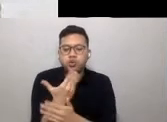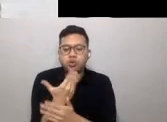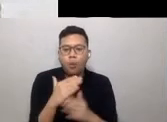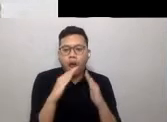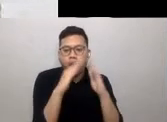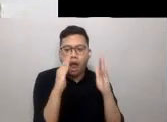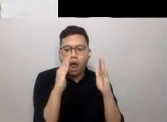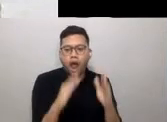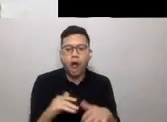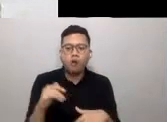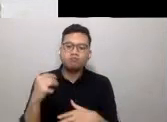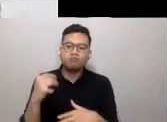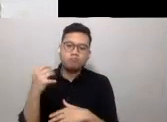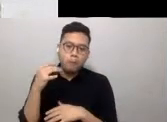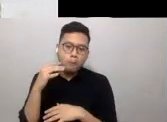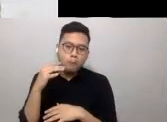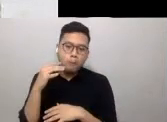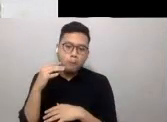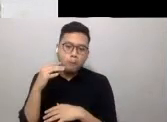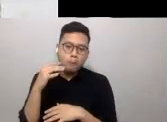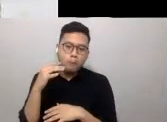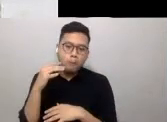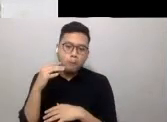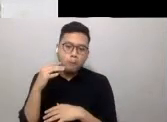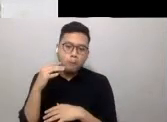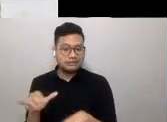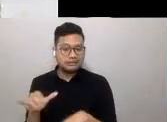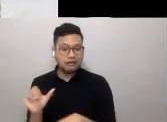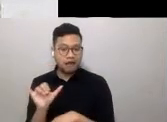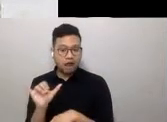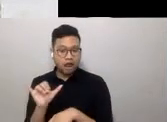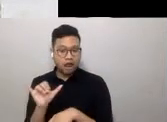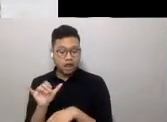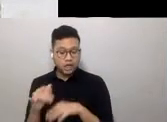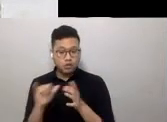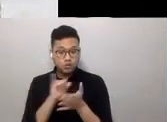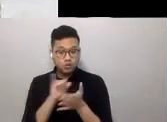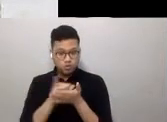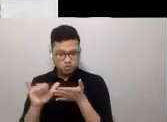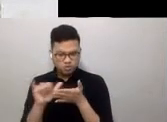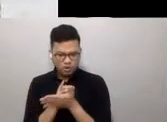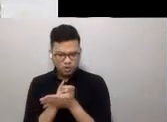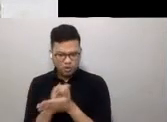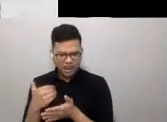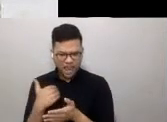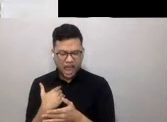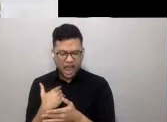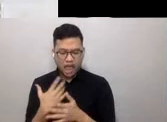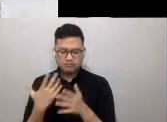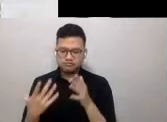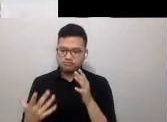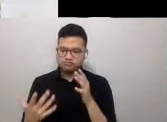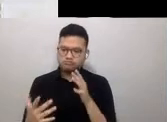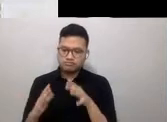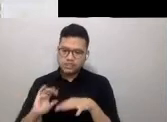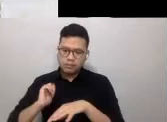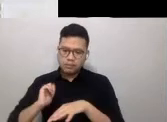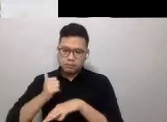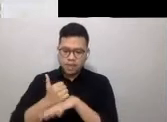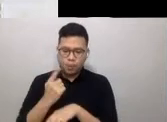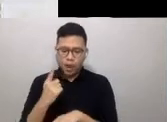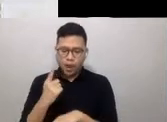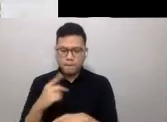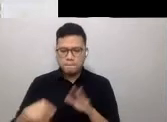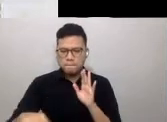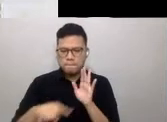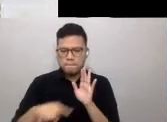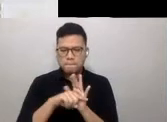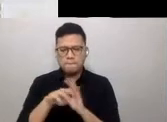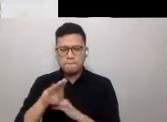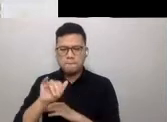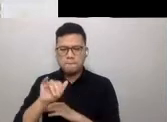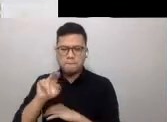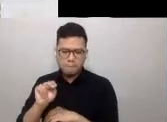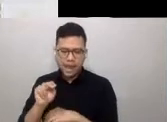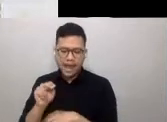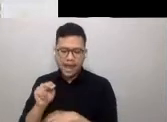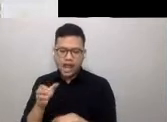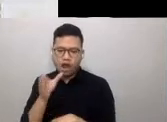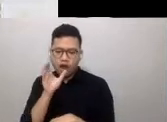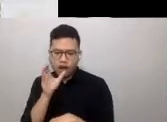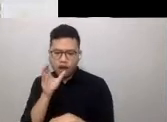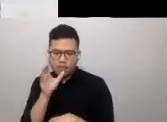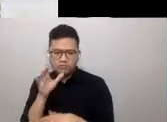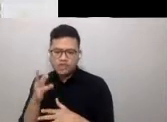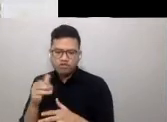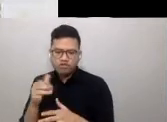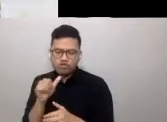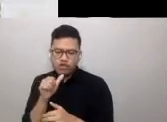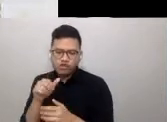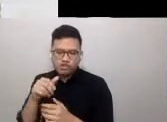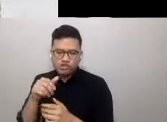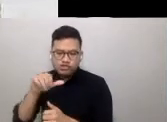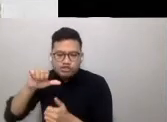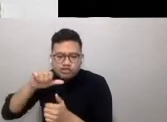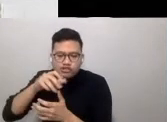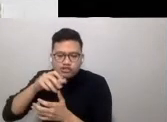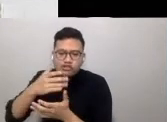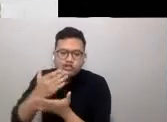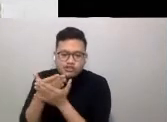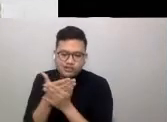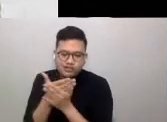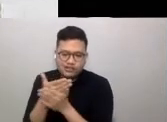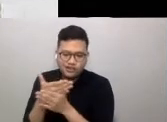pandemic